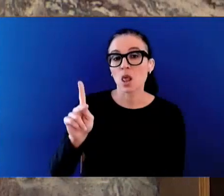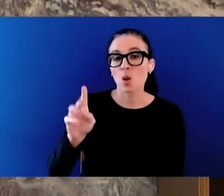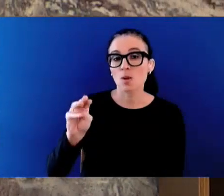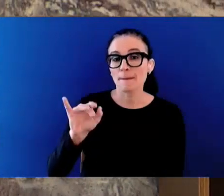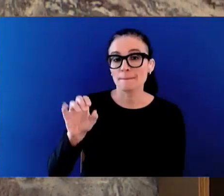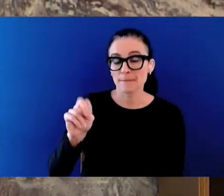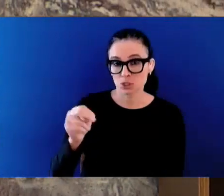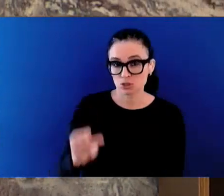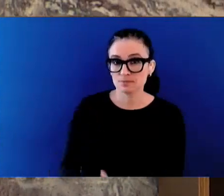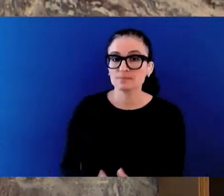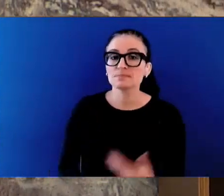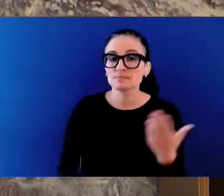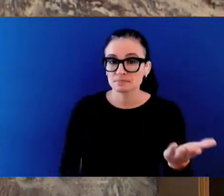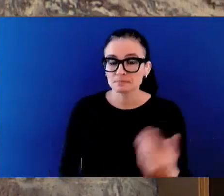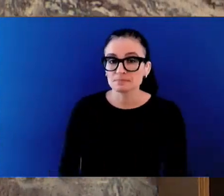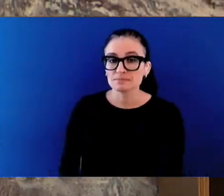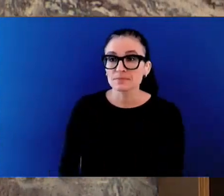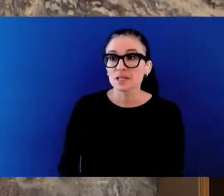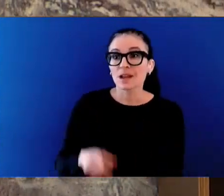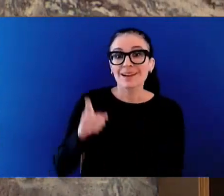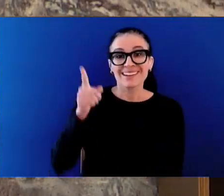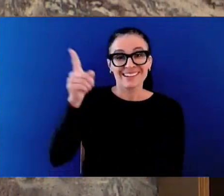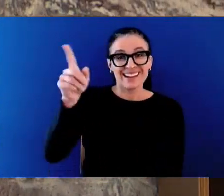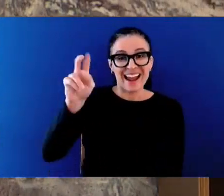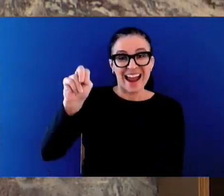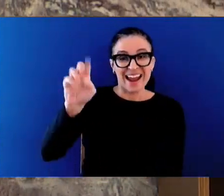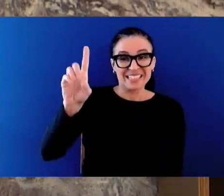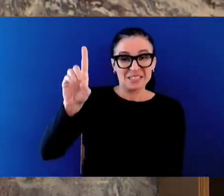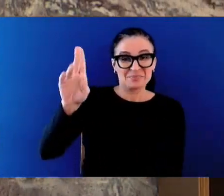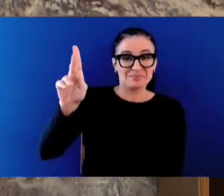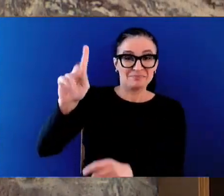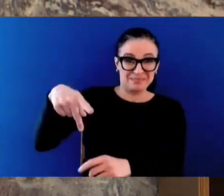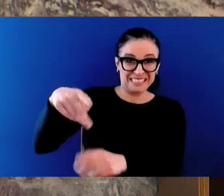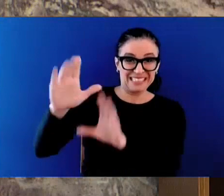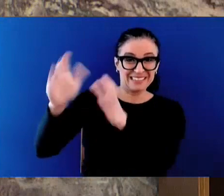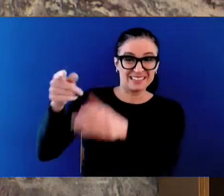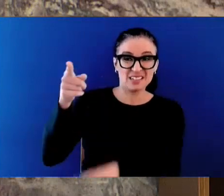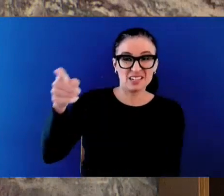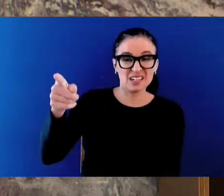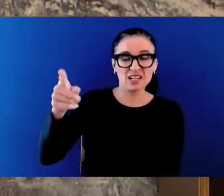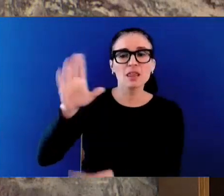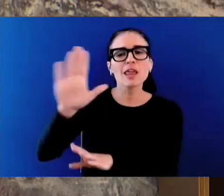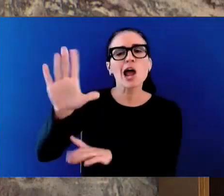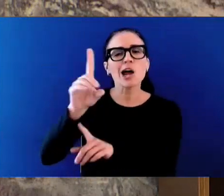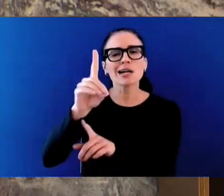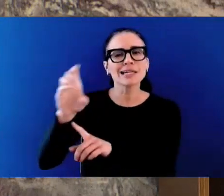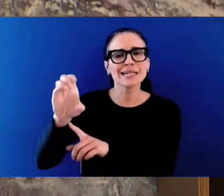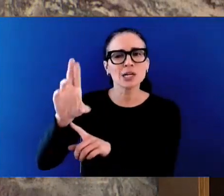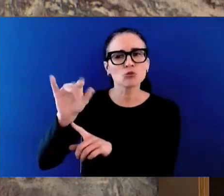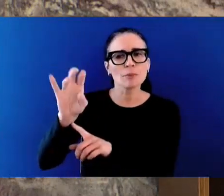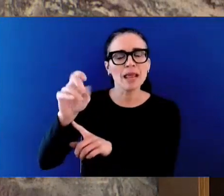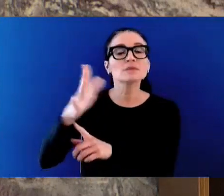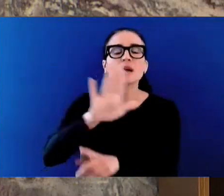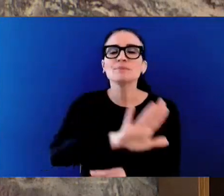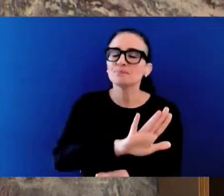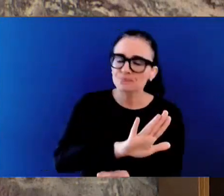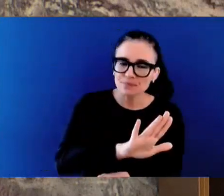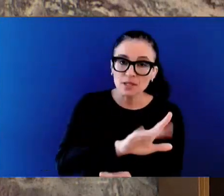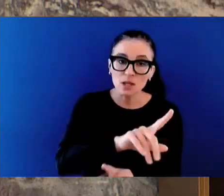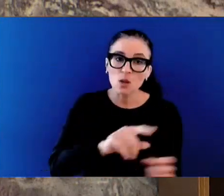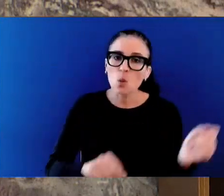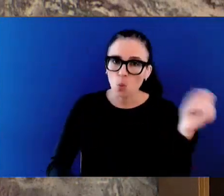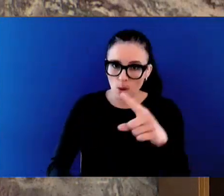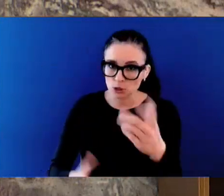decriminalization and so-called safe supply. Let's hear the question, please. Look no further than the NDP's latest anti